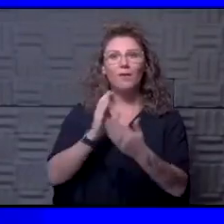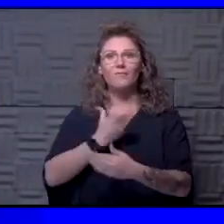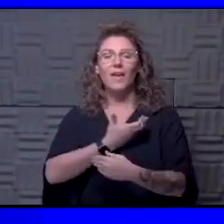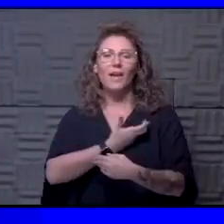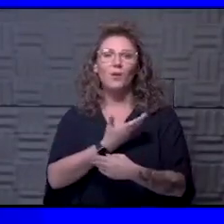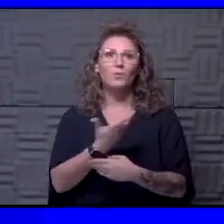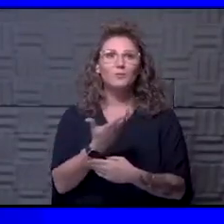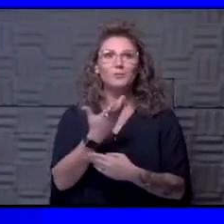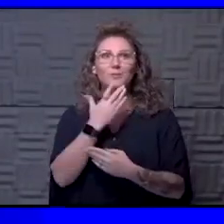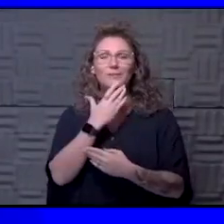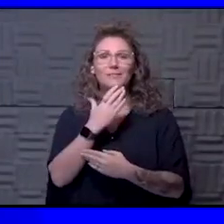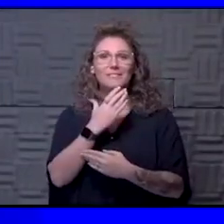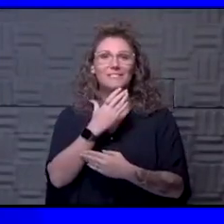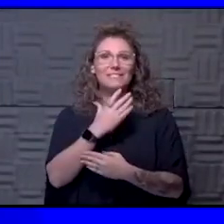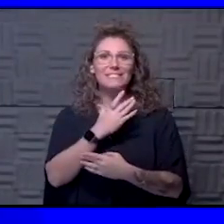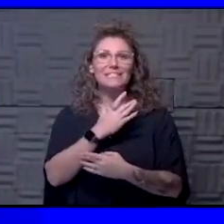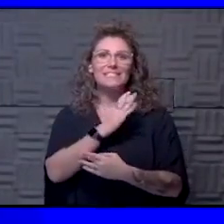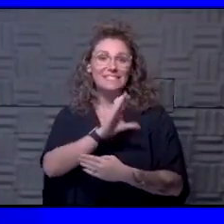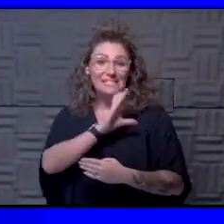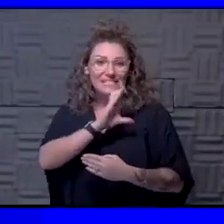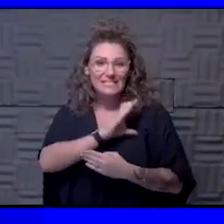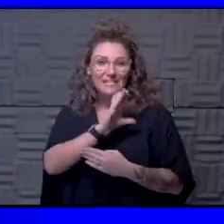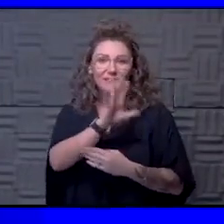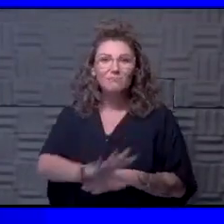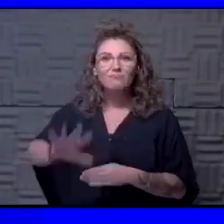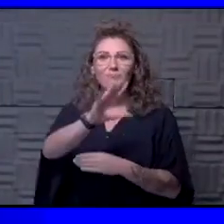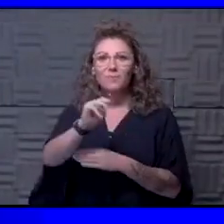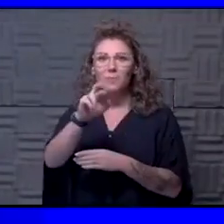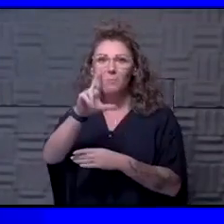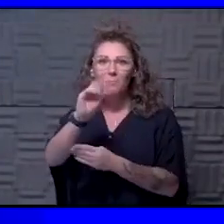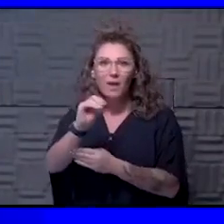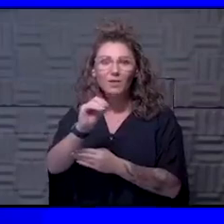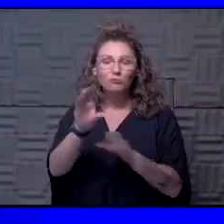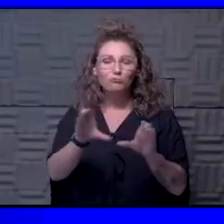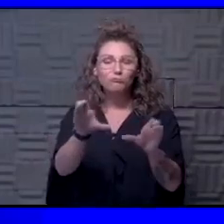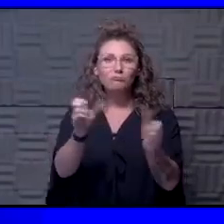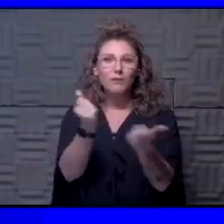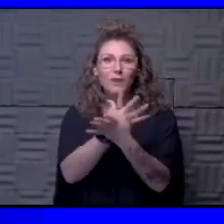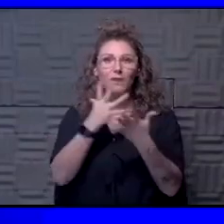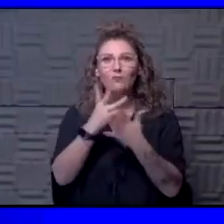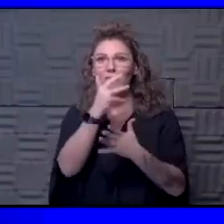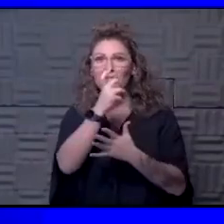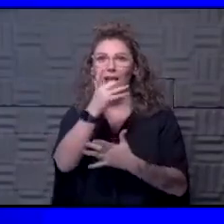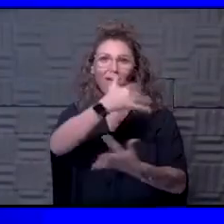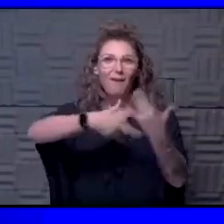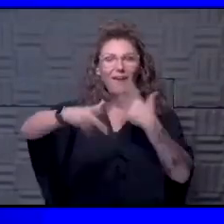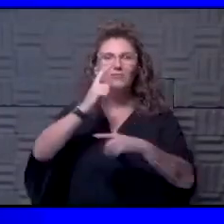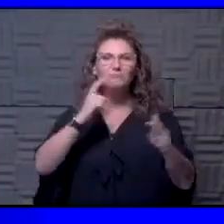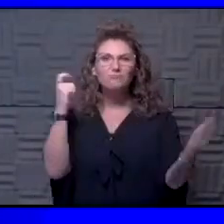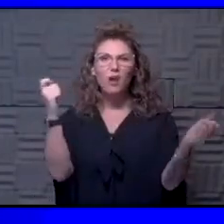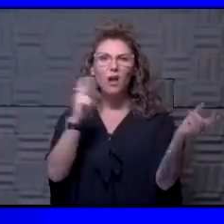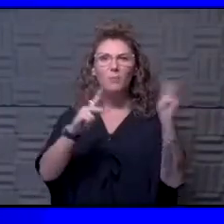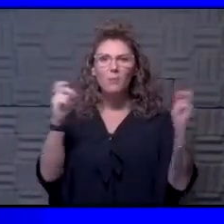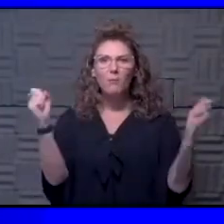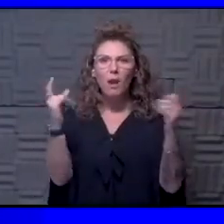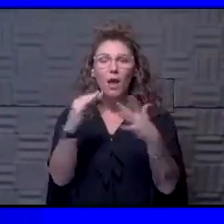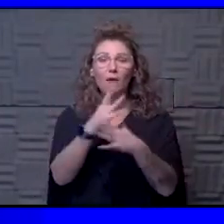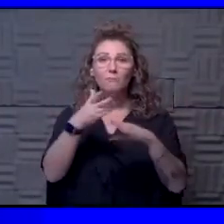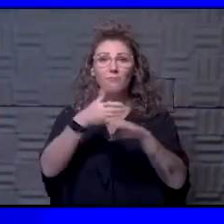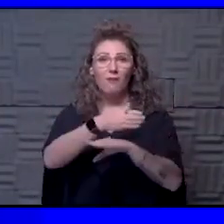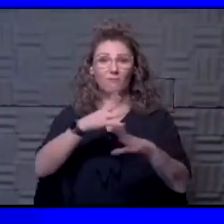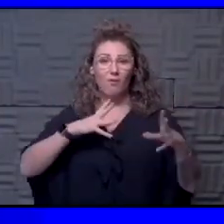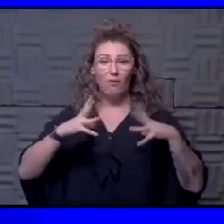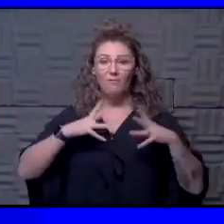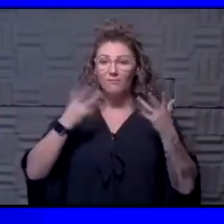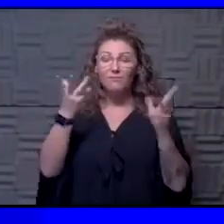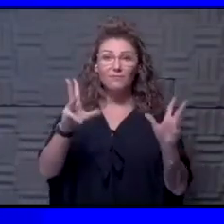citizens around the metro area are doing those things, not meeting in large gatherings. It's after the holidays now. Hopefully